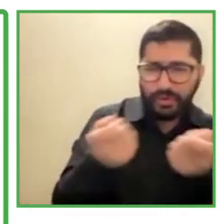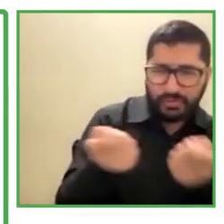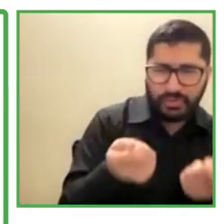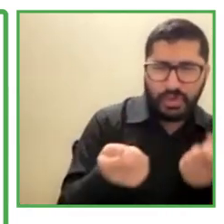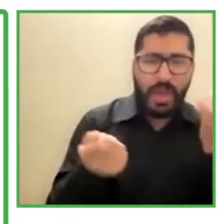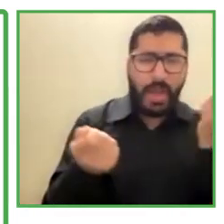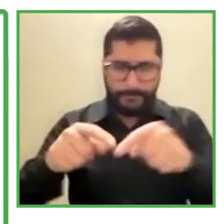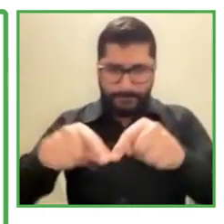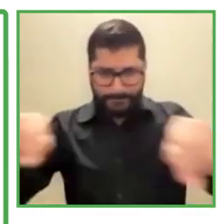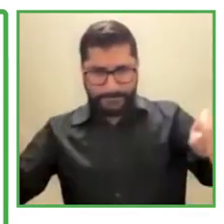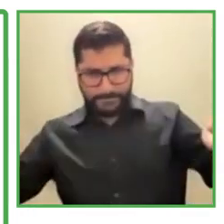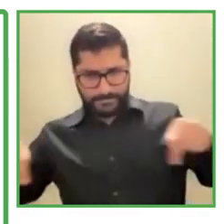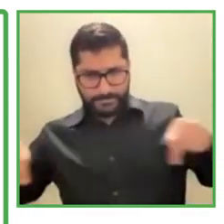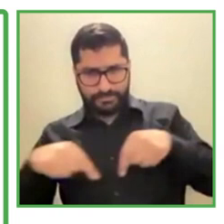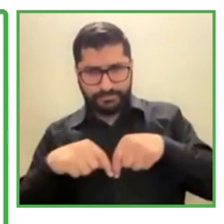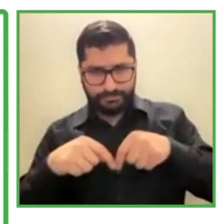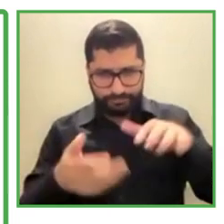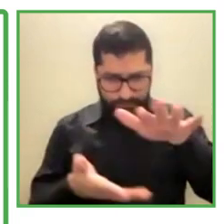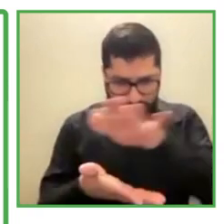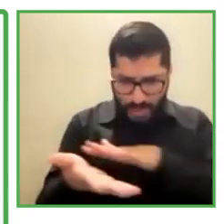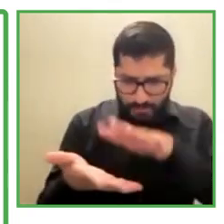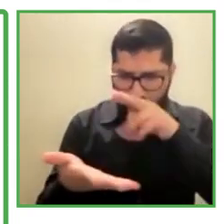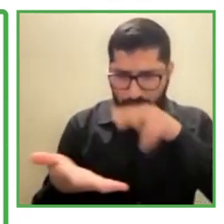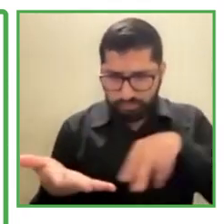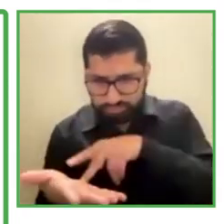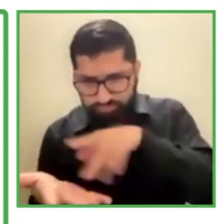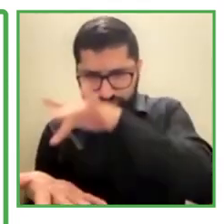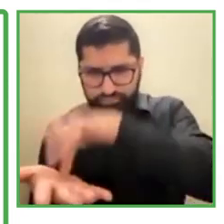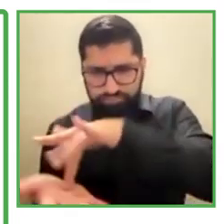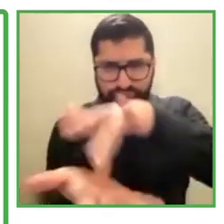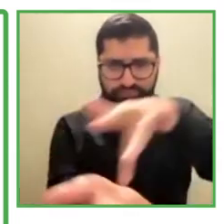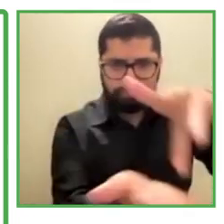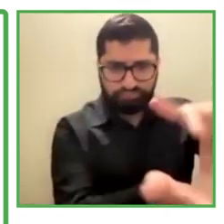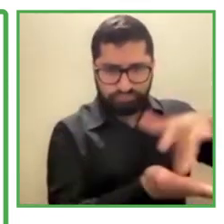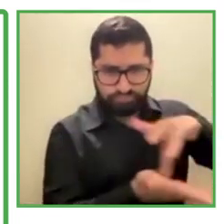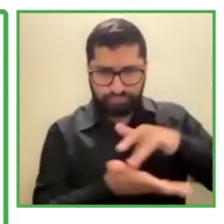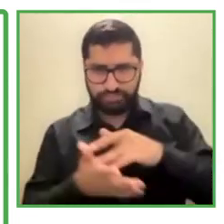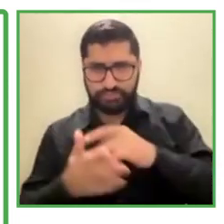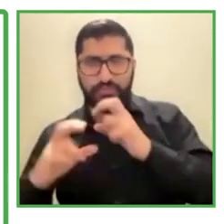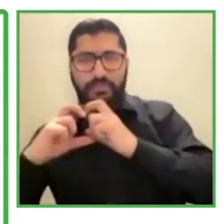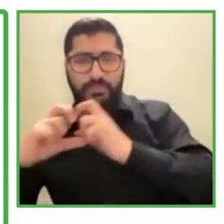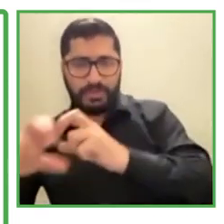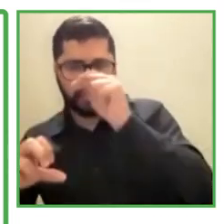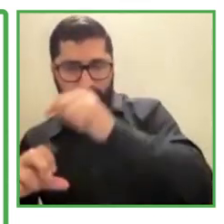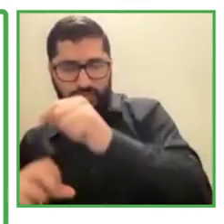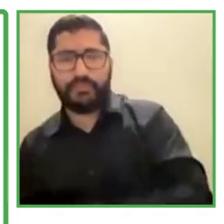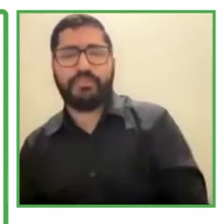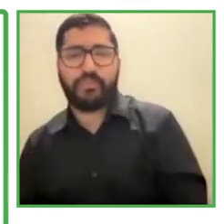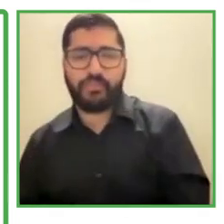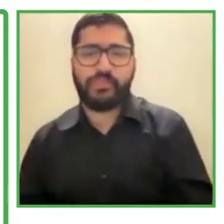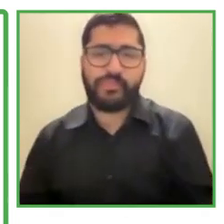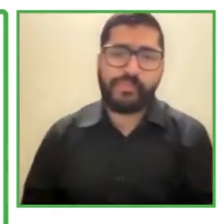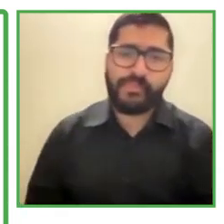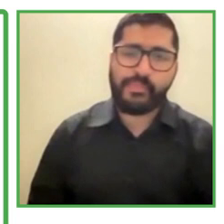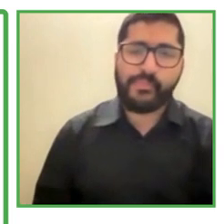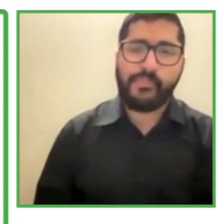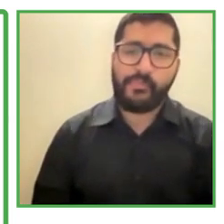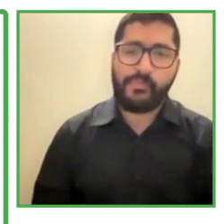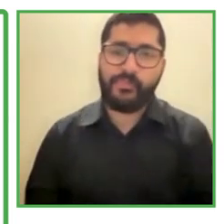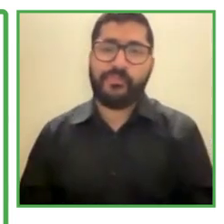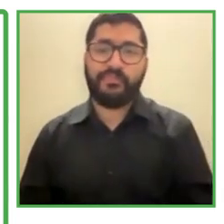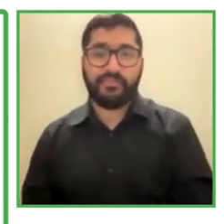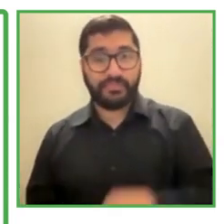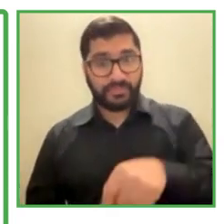And therefore, we are going to, these are only examples of more than 1,000 places that we have